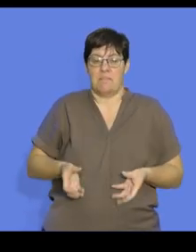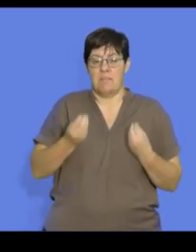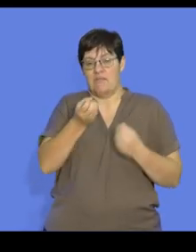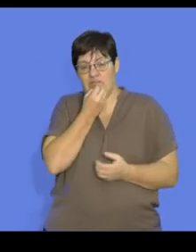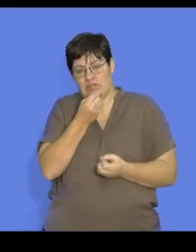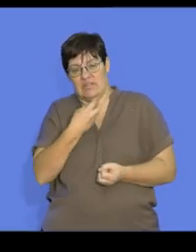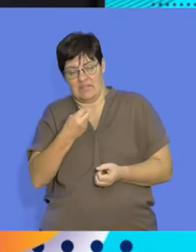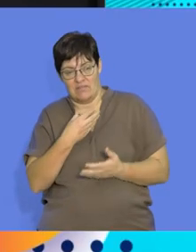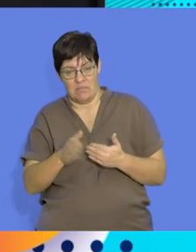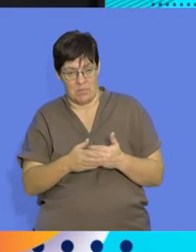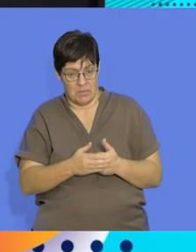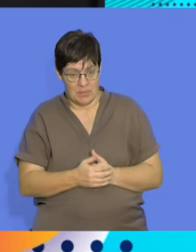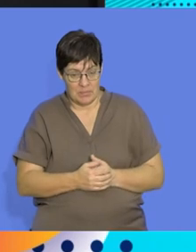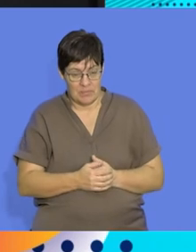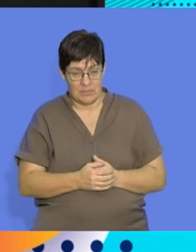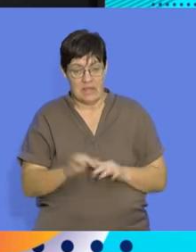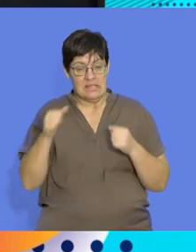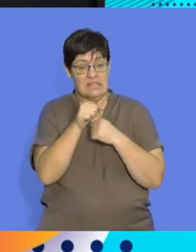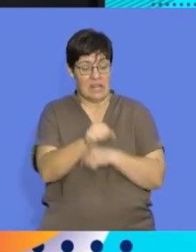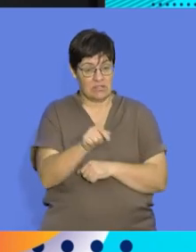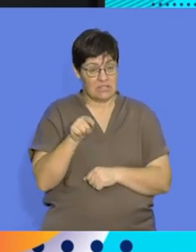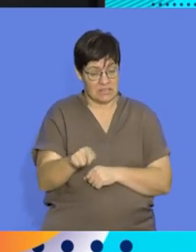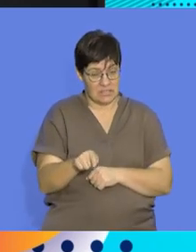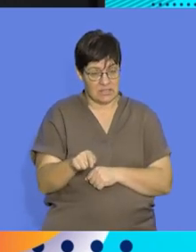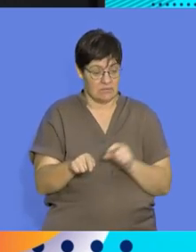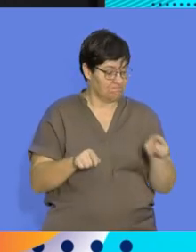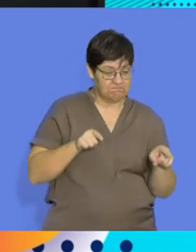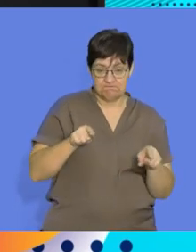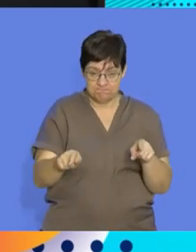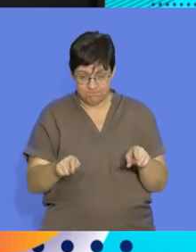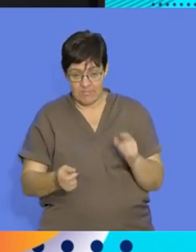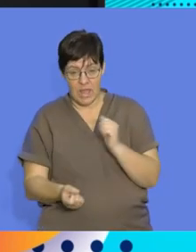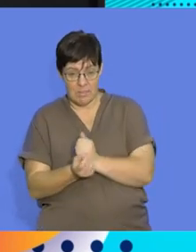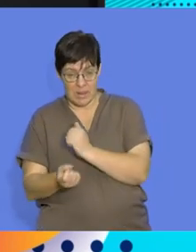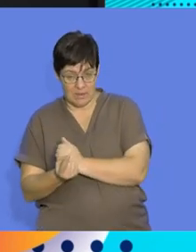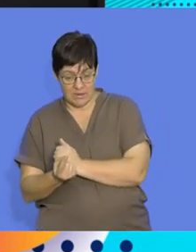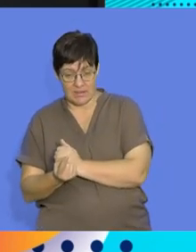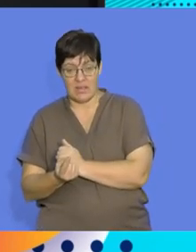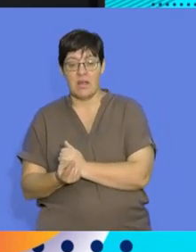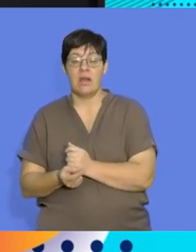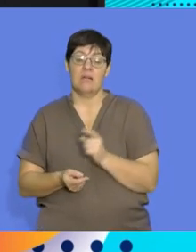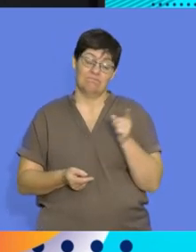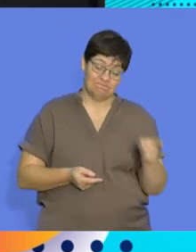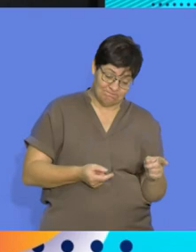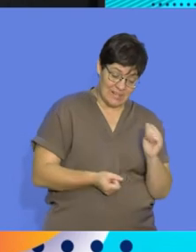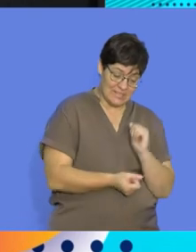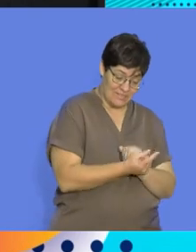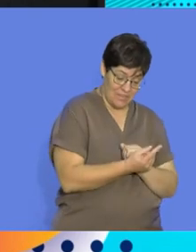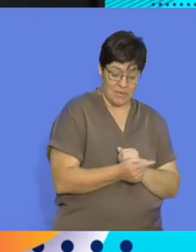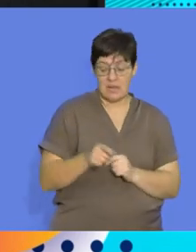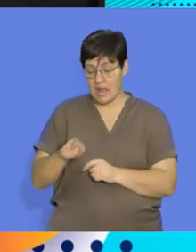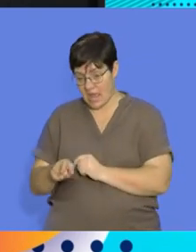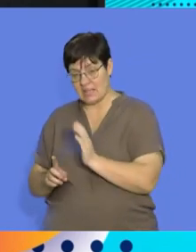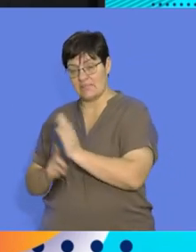fed. So if we compare these strategies amongst different species, we'll find that precocial